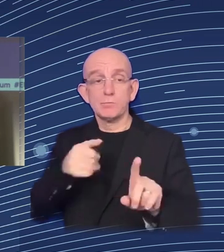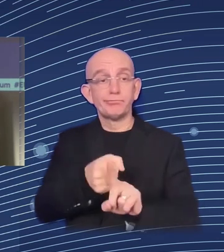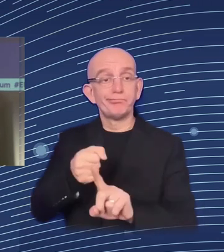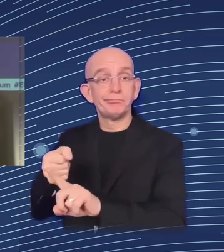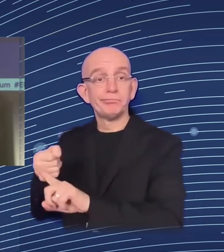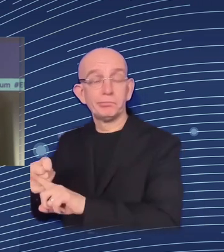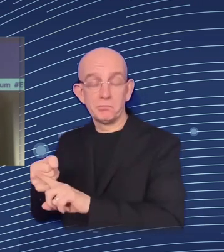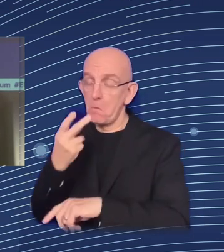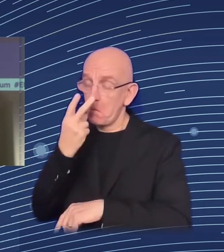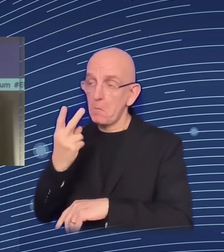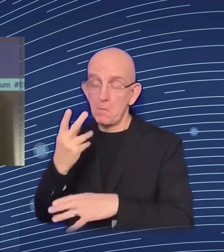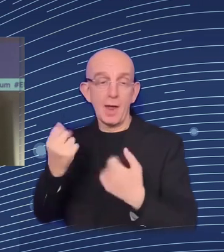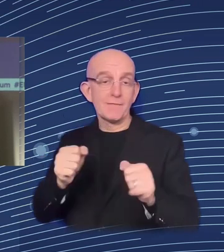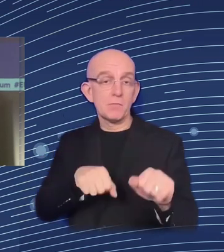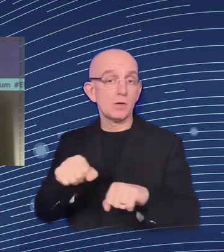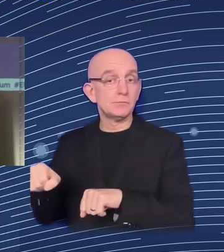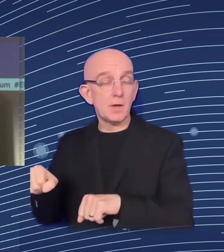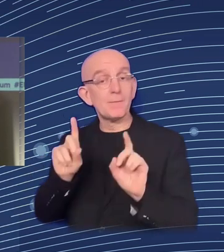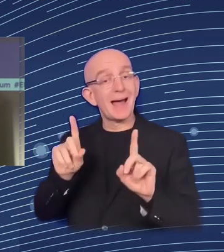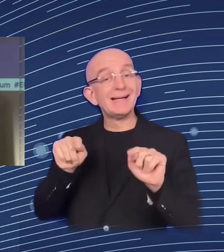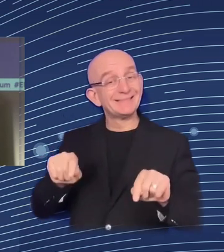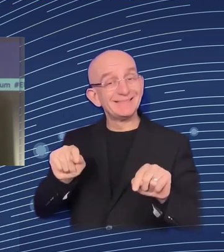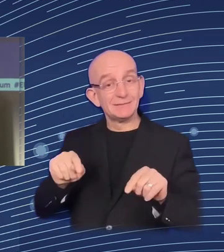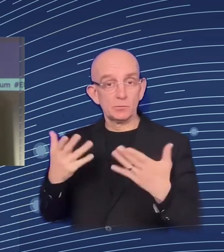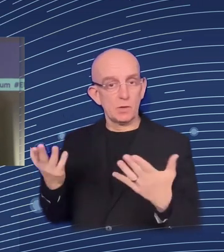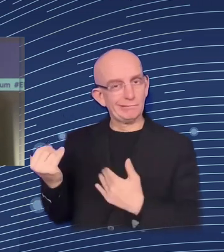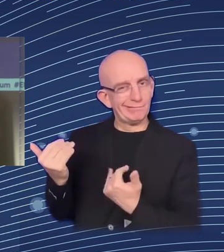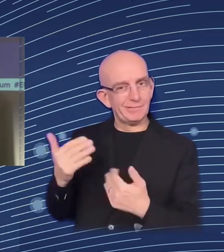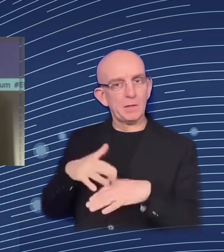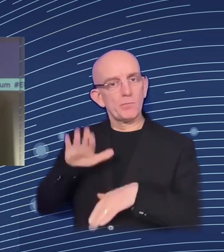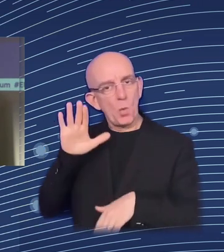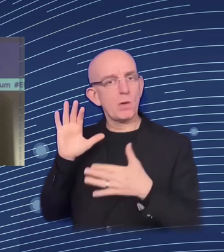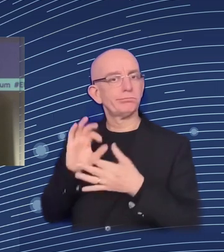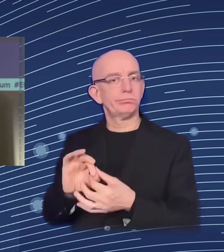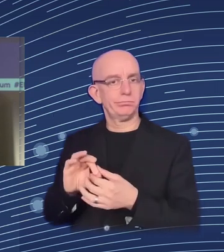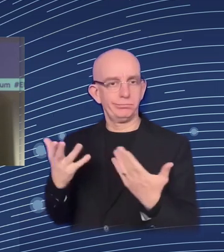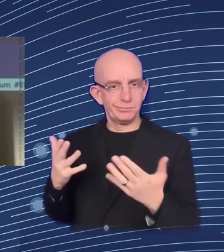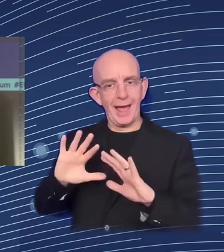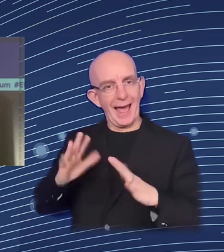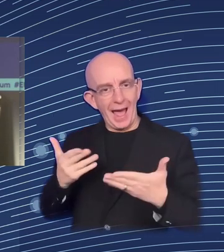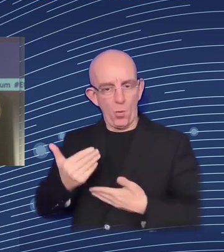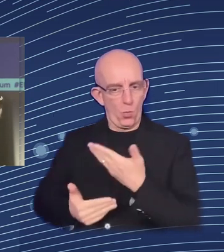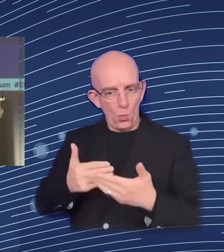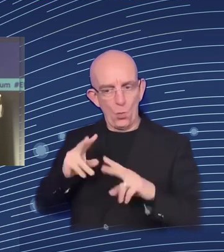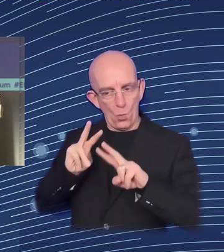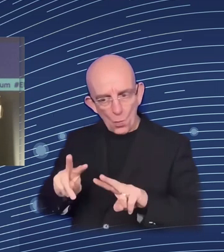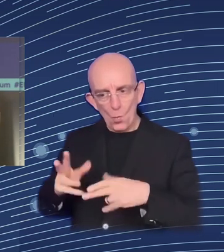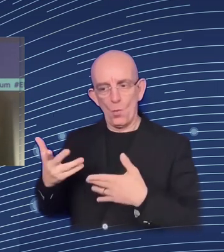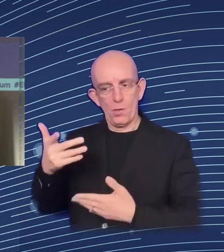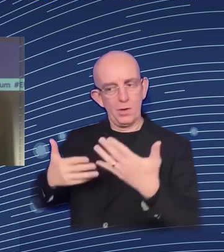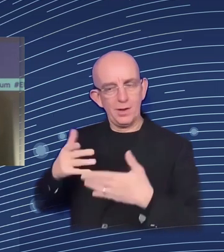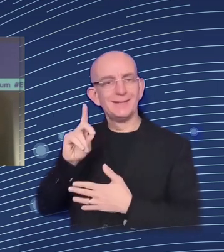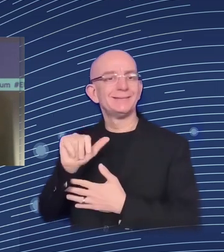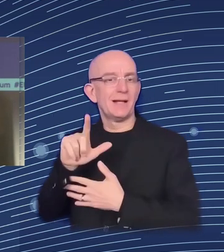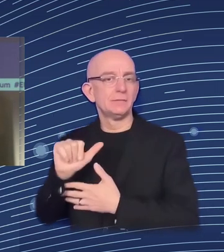that the Commission should really go into the direction of asking for particular interventions, that there is an impact evaluation,